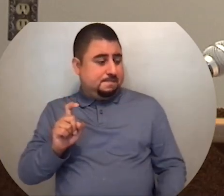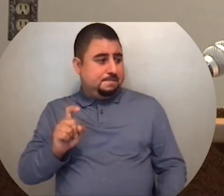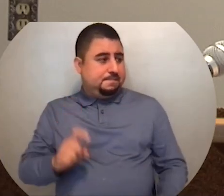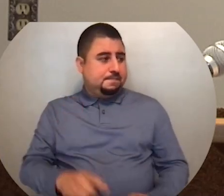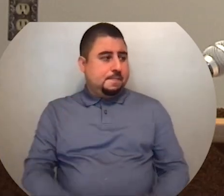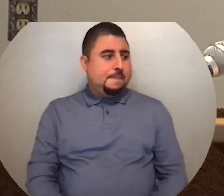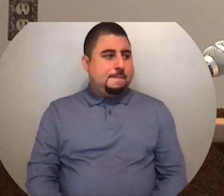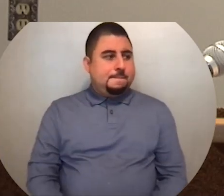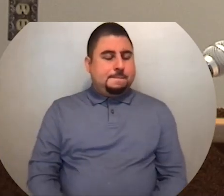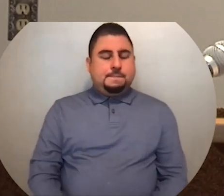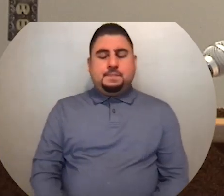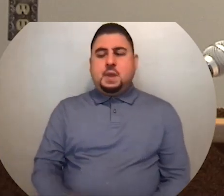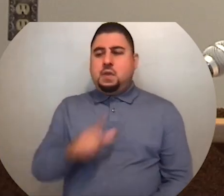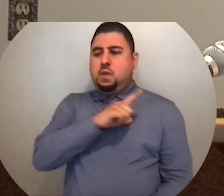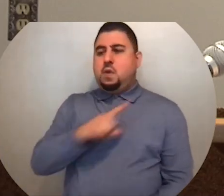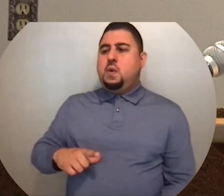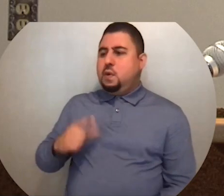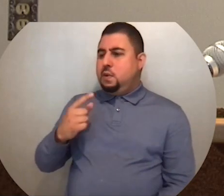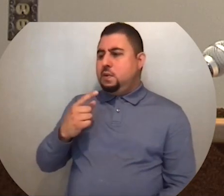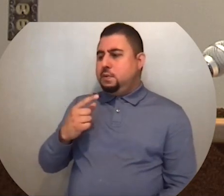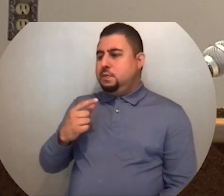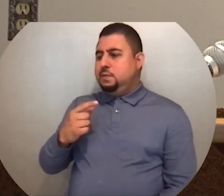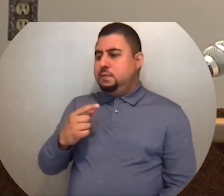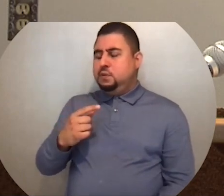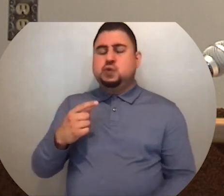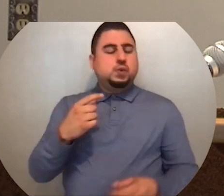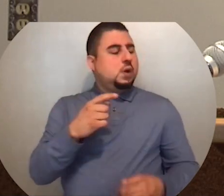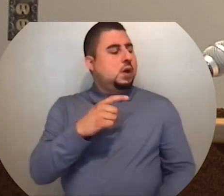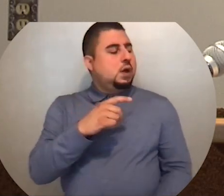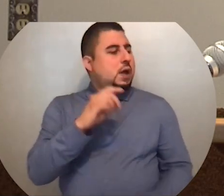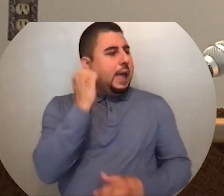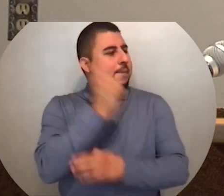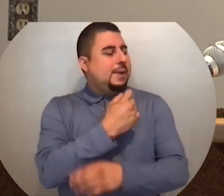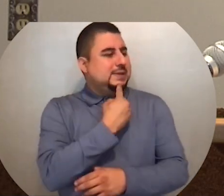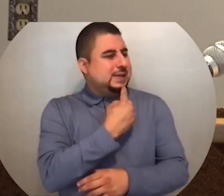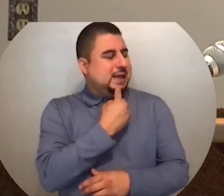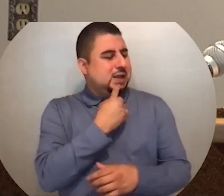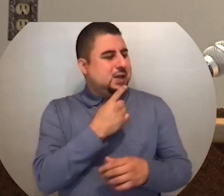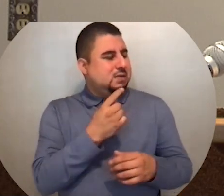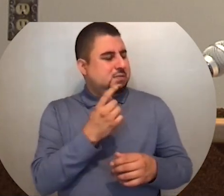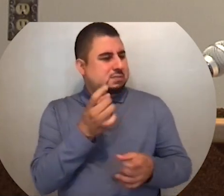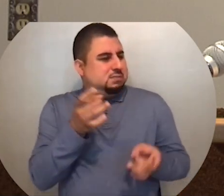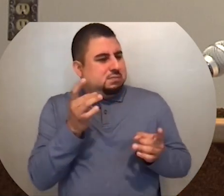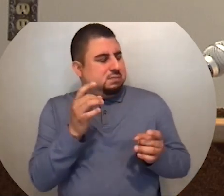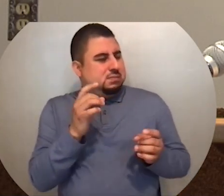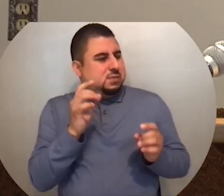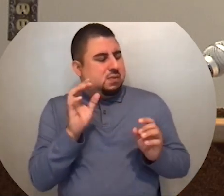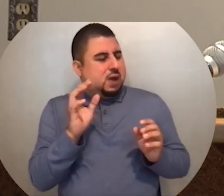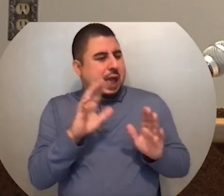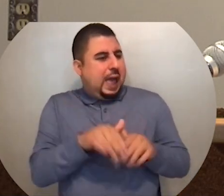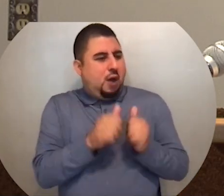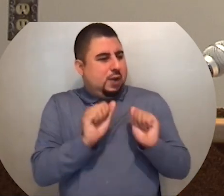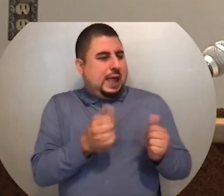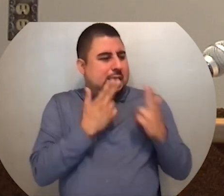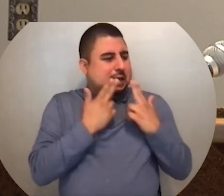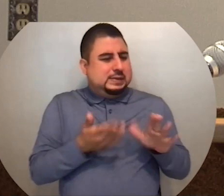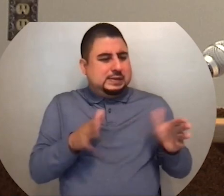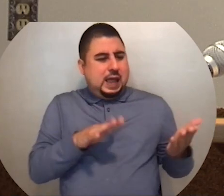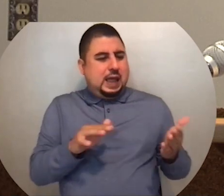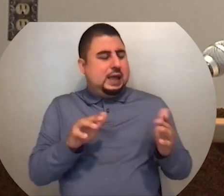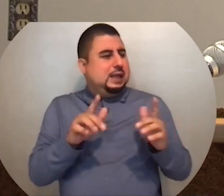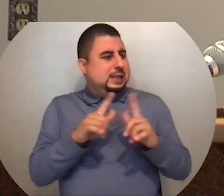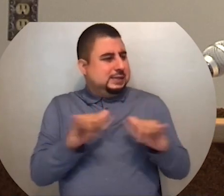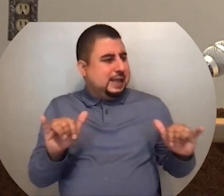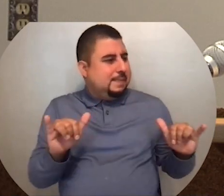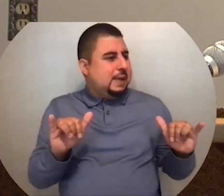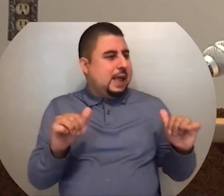Far be it from you to do such a thing, to make the innocent die with the guilty, so that the innocent and